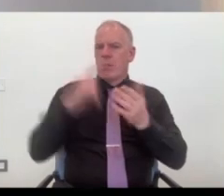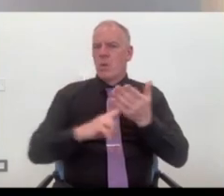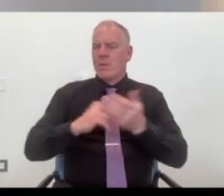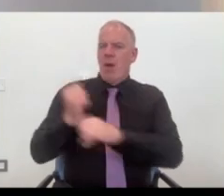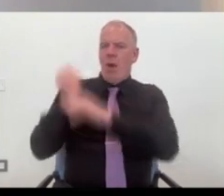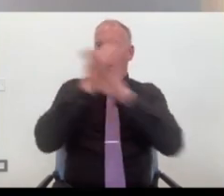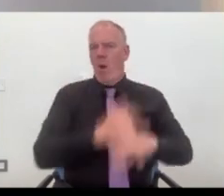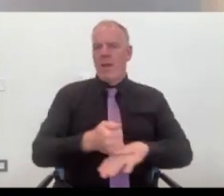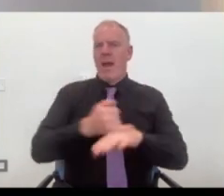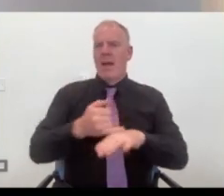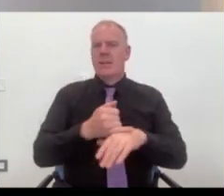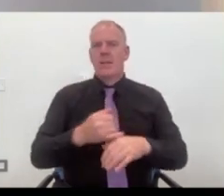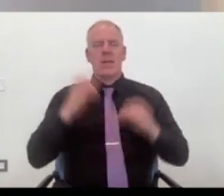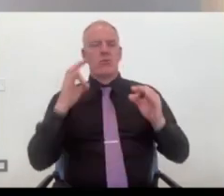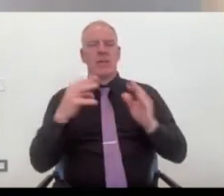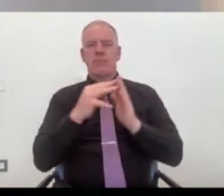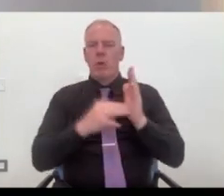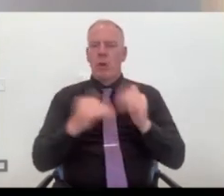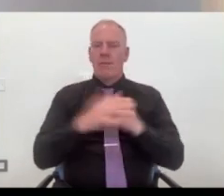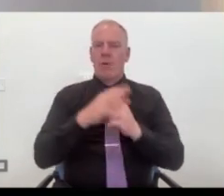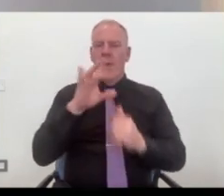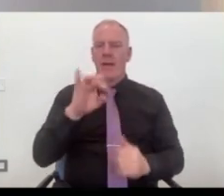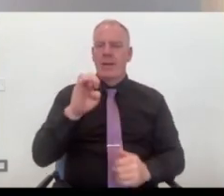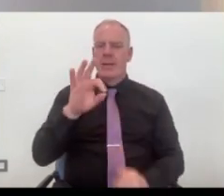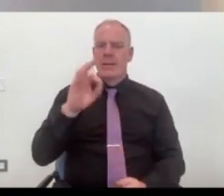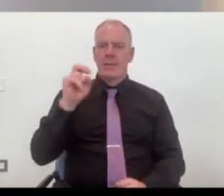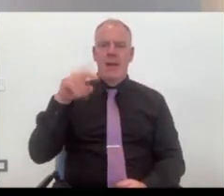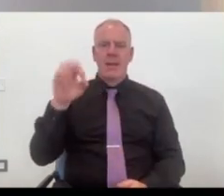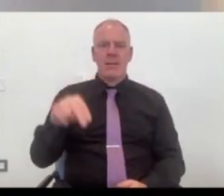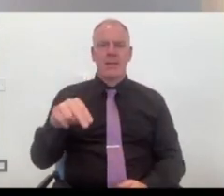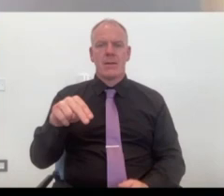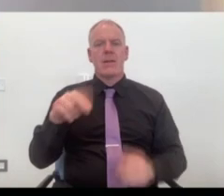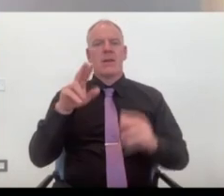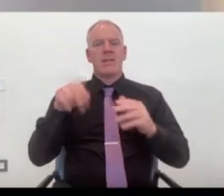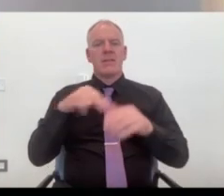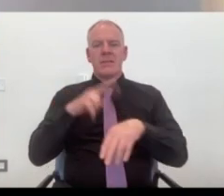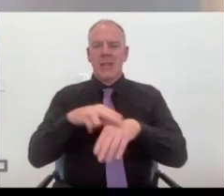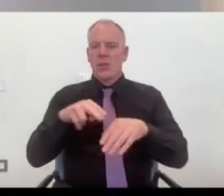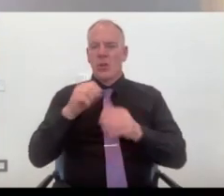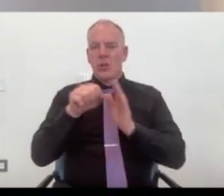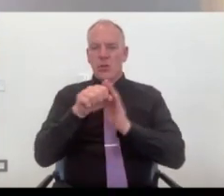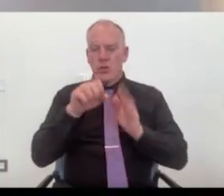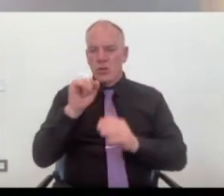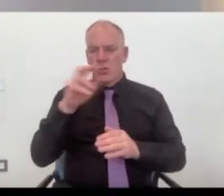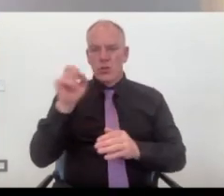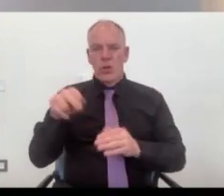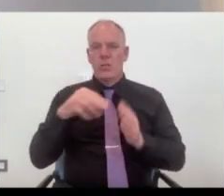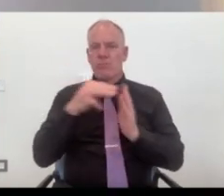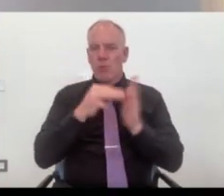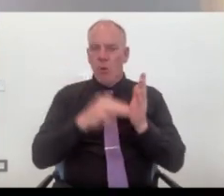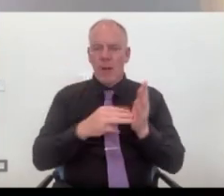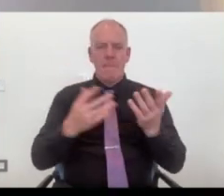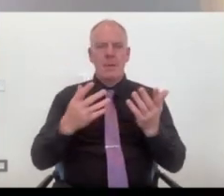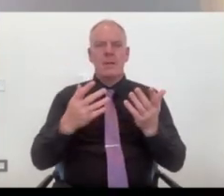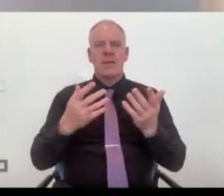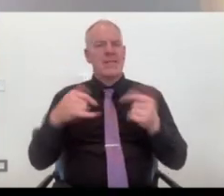grad program you can do in Kildangan with the Dolphin. There's grad programs in the National Stud and they're all the island of Ireland, as is Caffrey up in